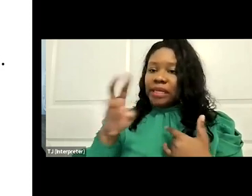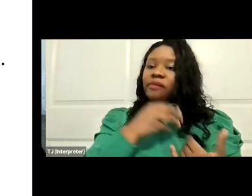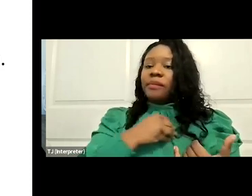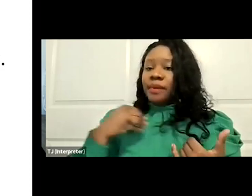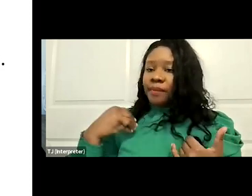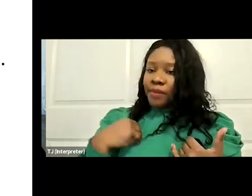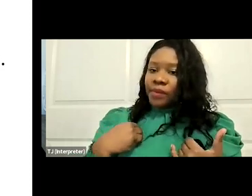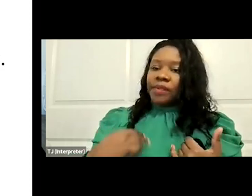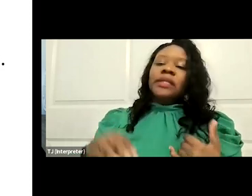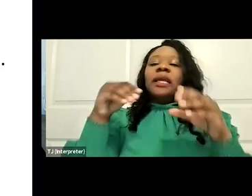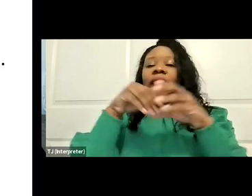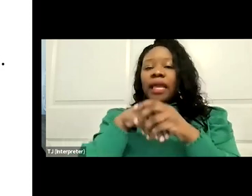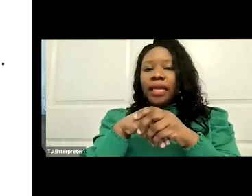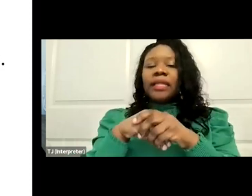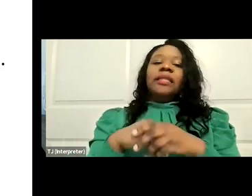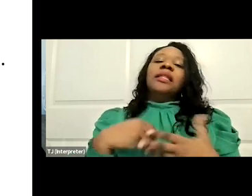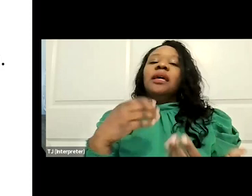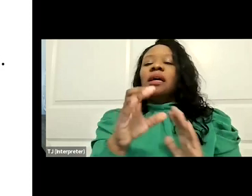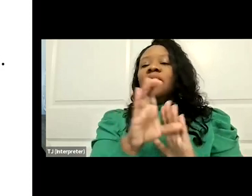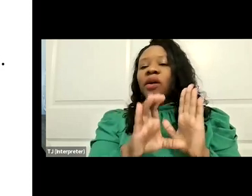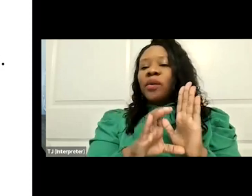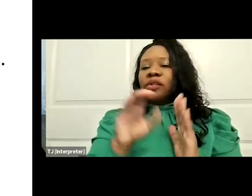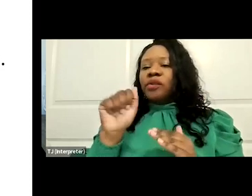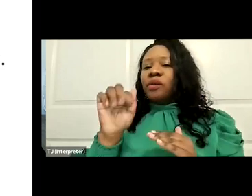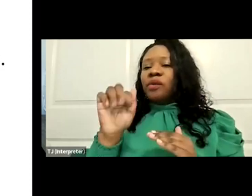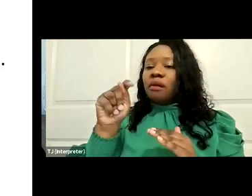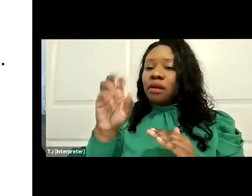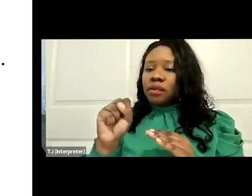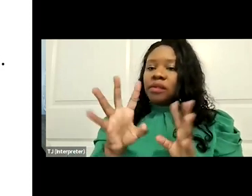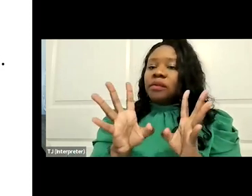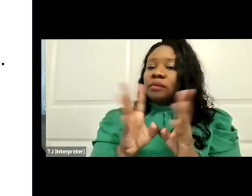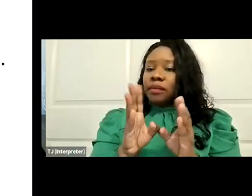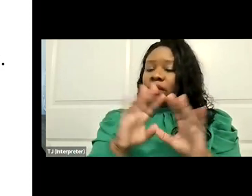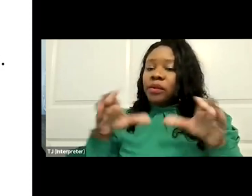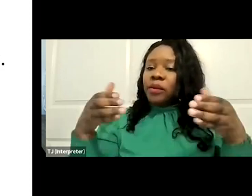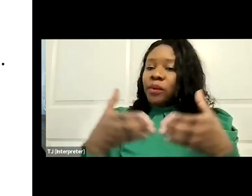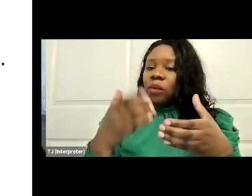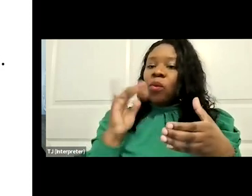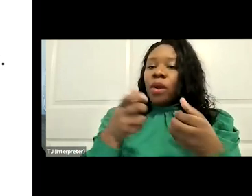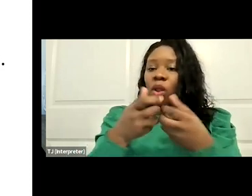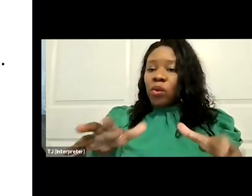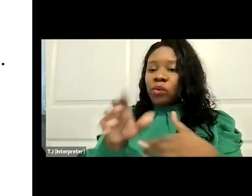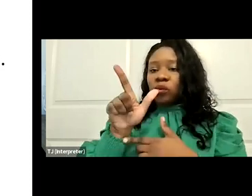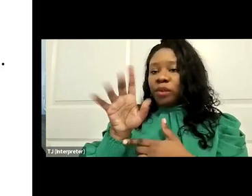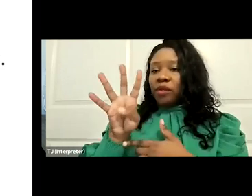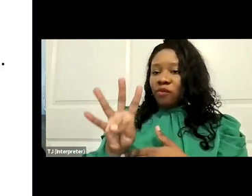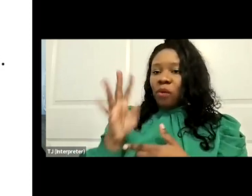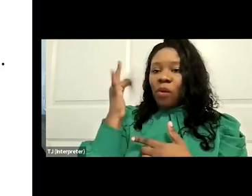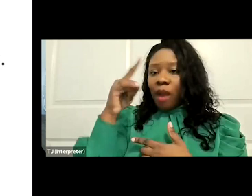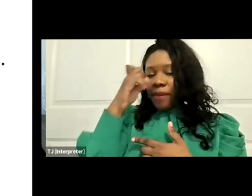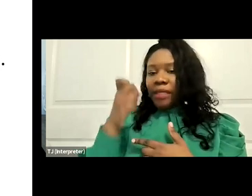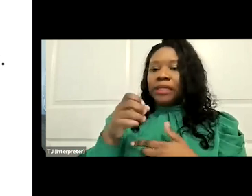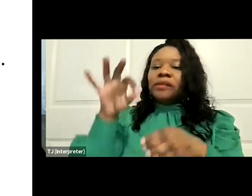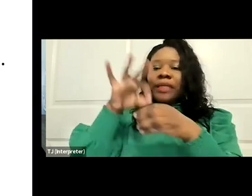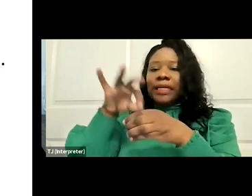in the Congressional Arts Caucus Caucus. We will be losing 24 this year due to election losses,